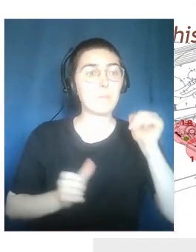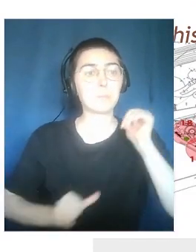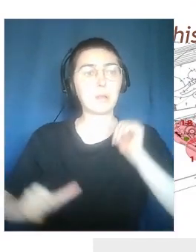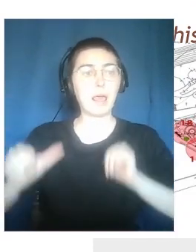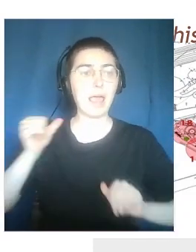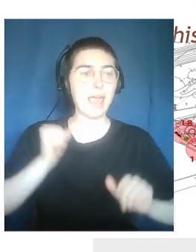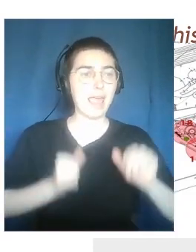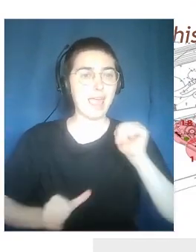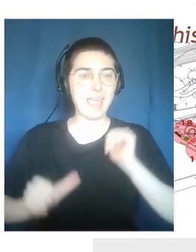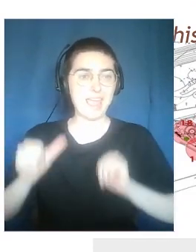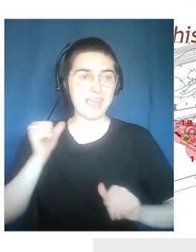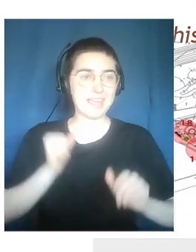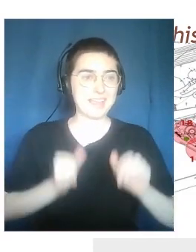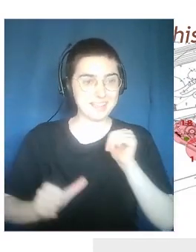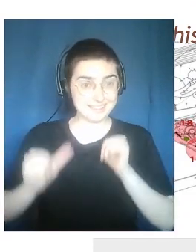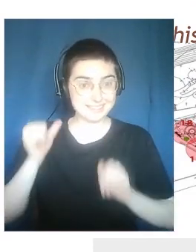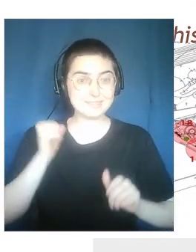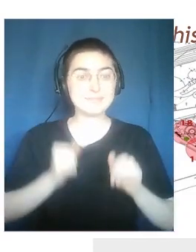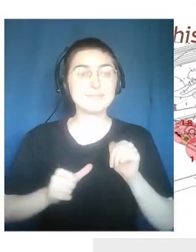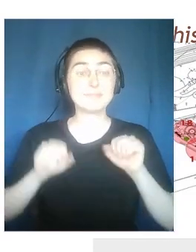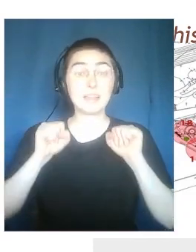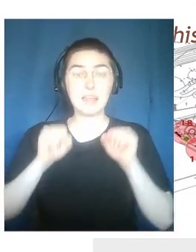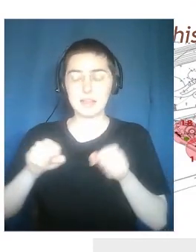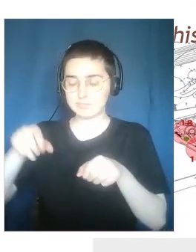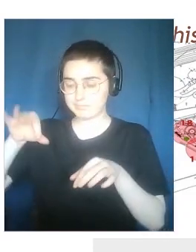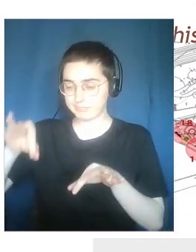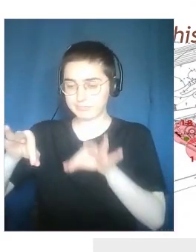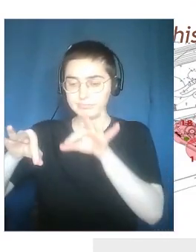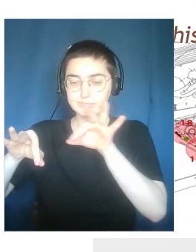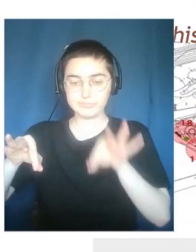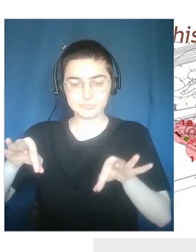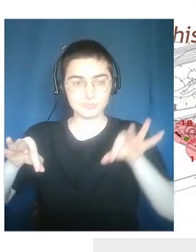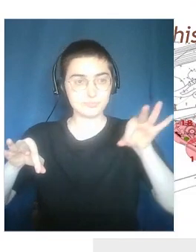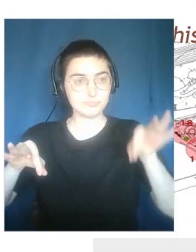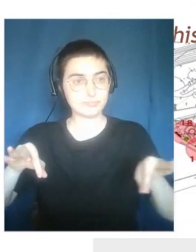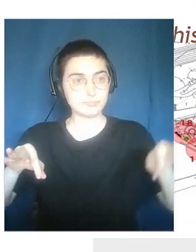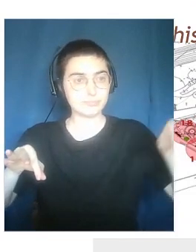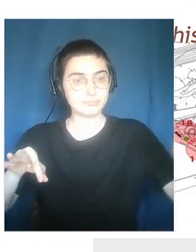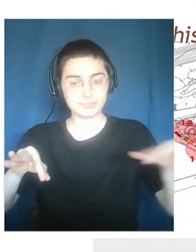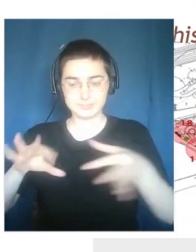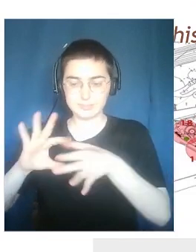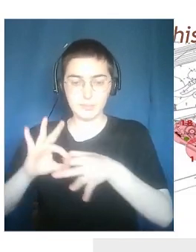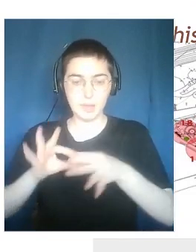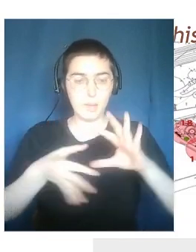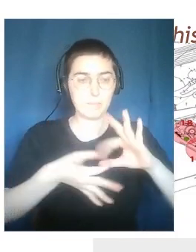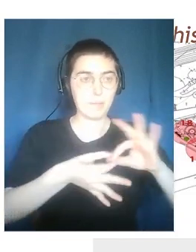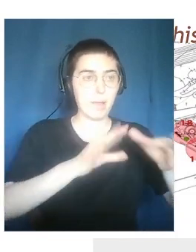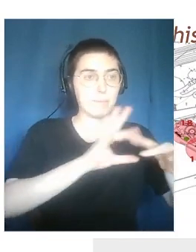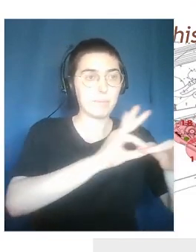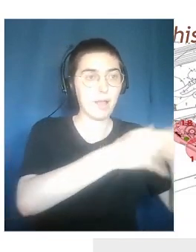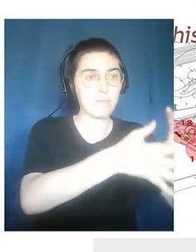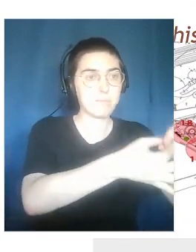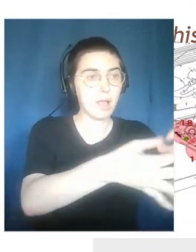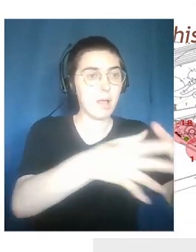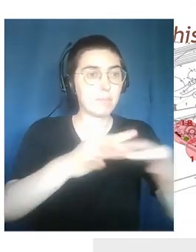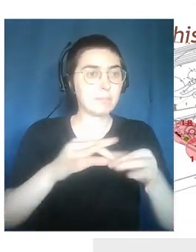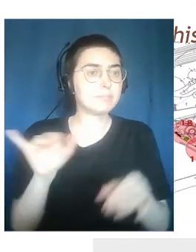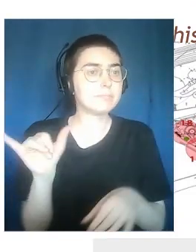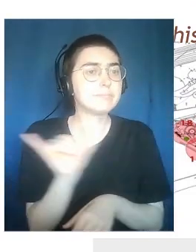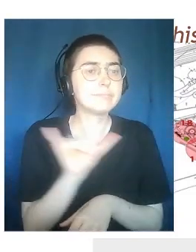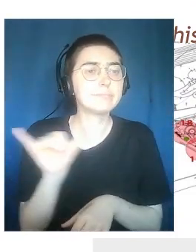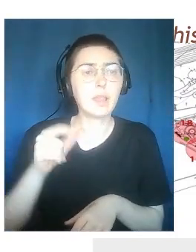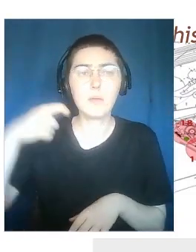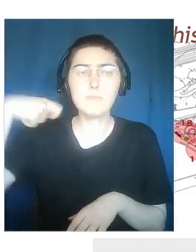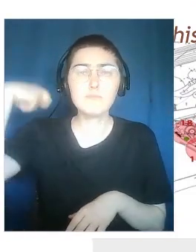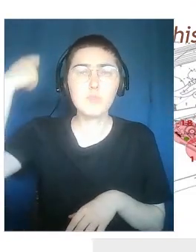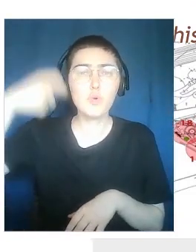say, or Goldoni, scenes of narrations. And create a sequence in a sort of